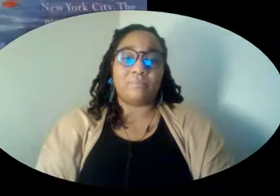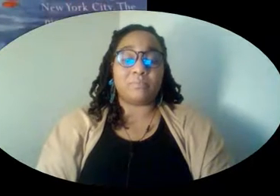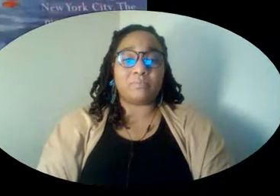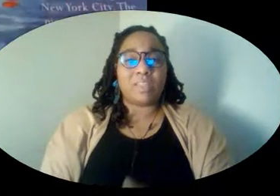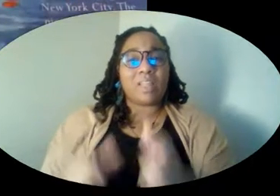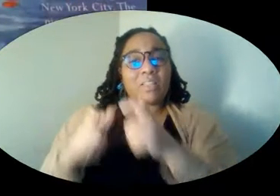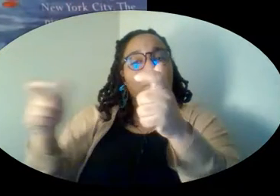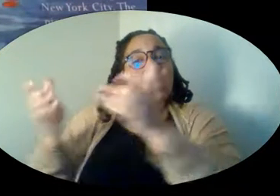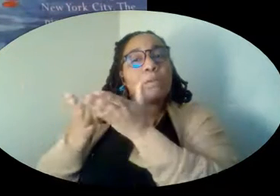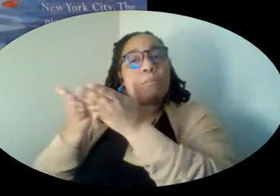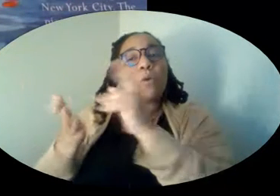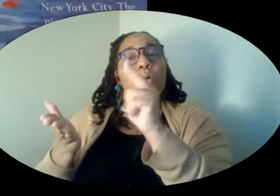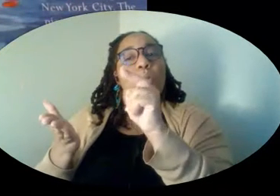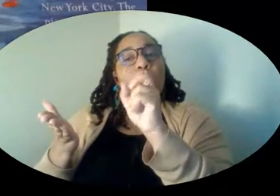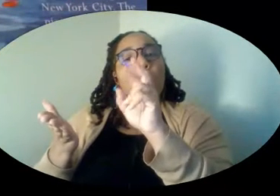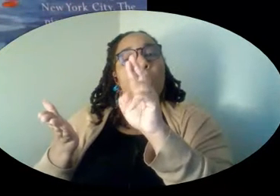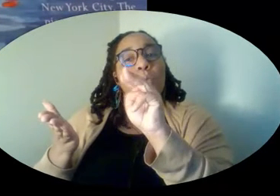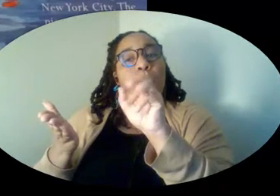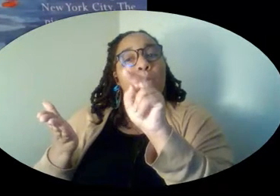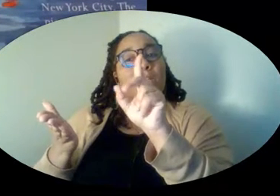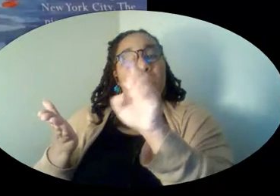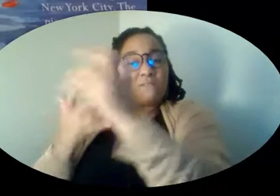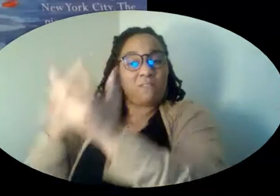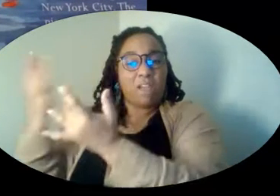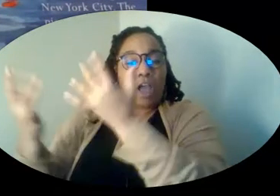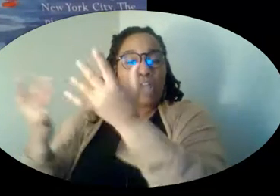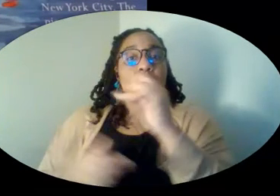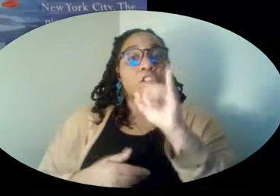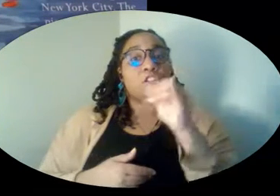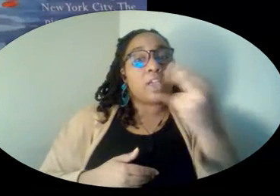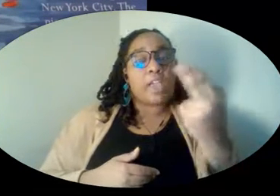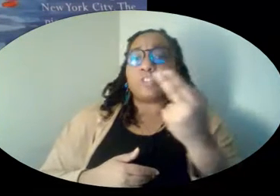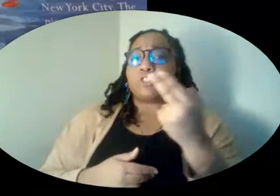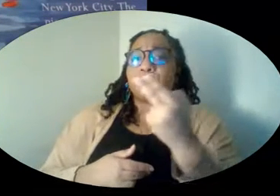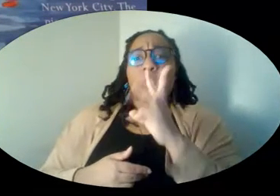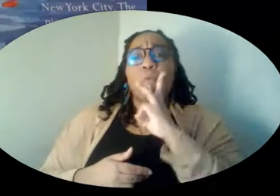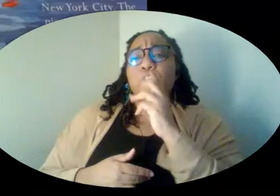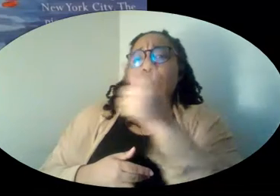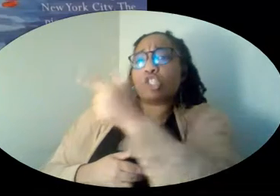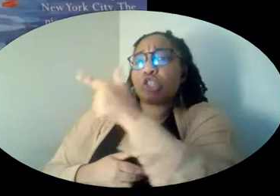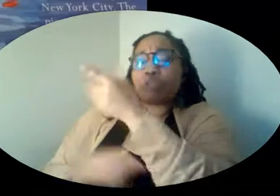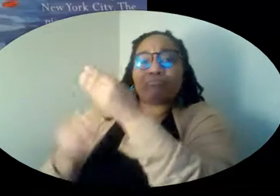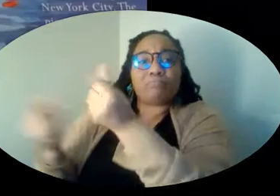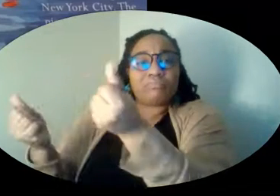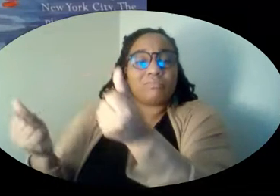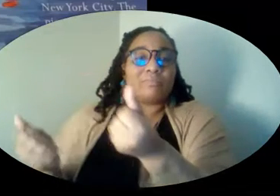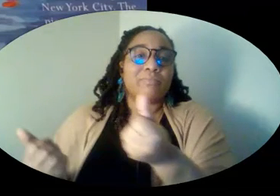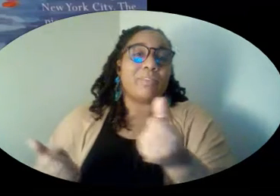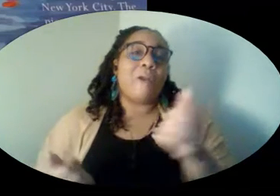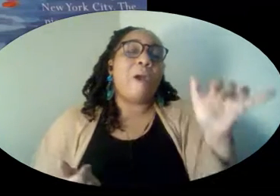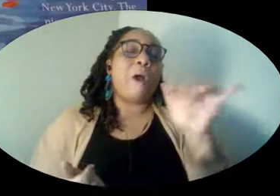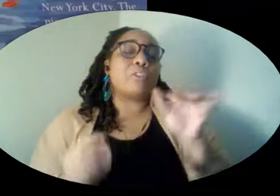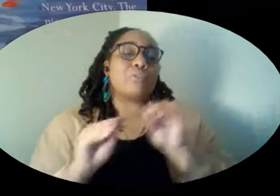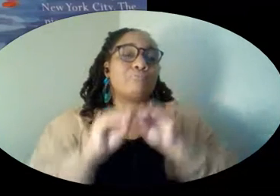It fought the fire of the great ocean liner, Normandy. Sometimes the Harvey just went out to shoot water in celebration.